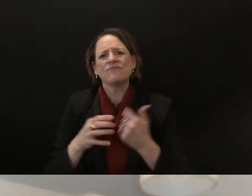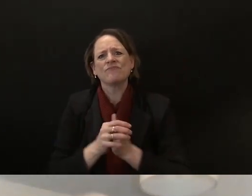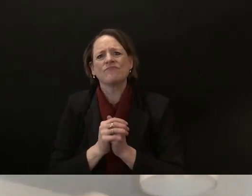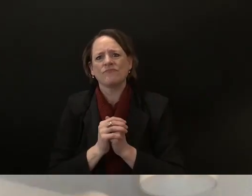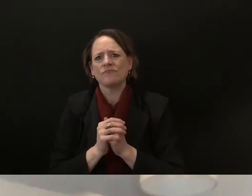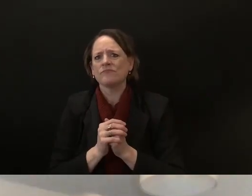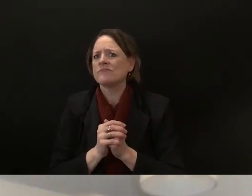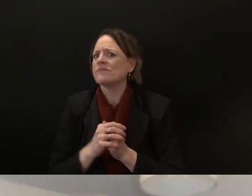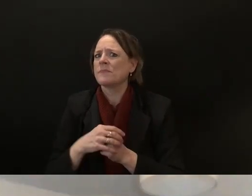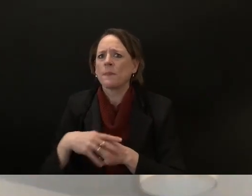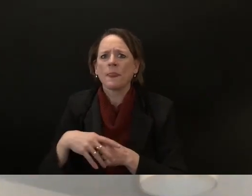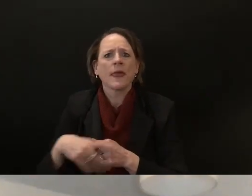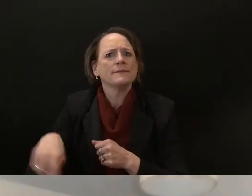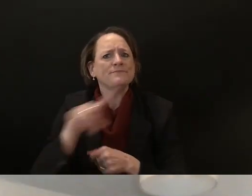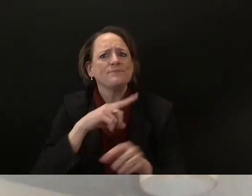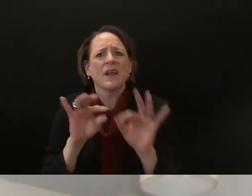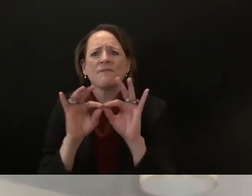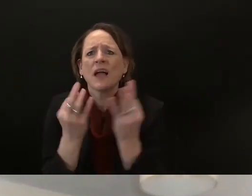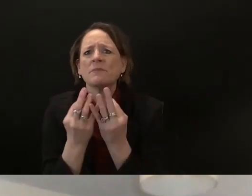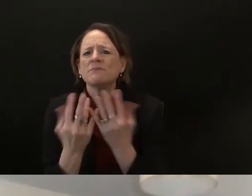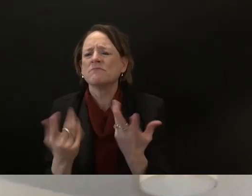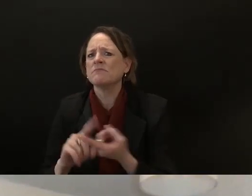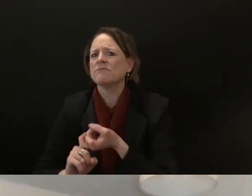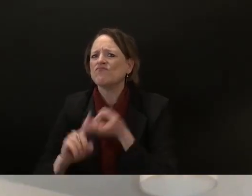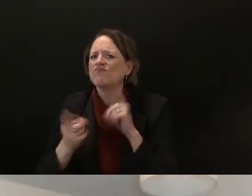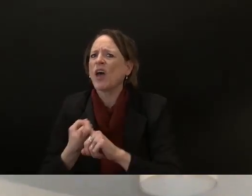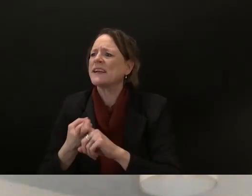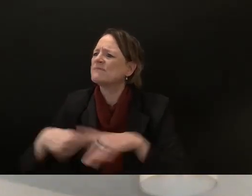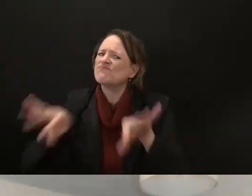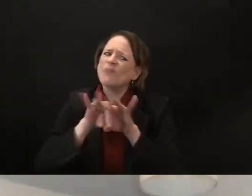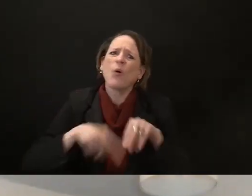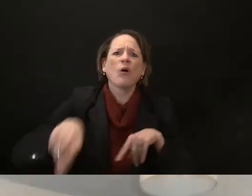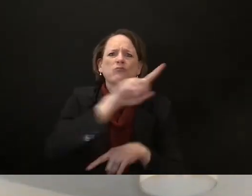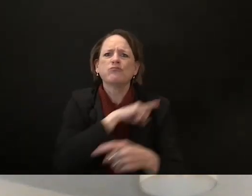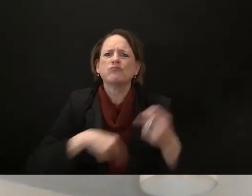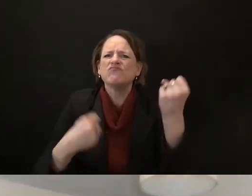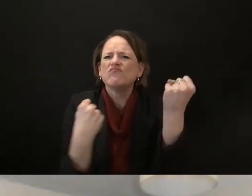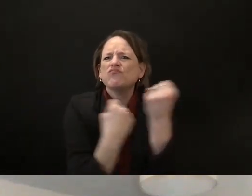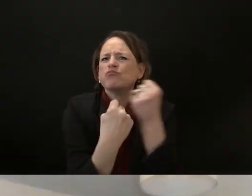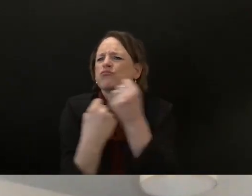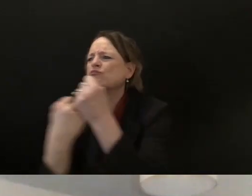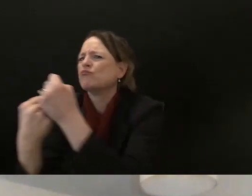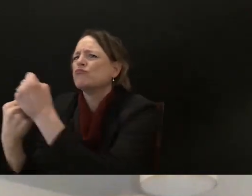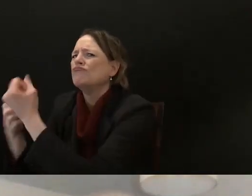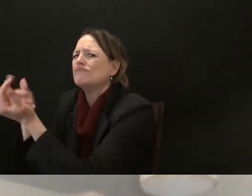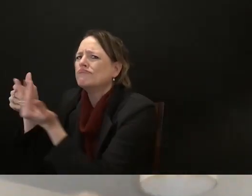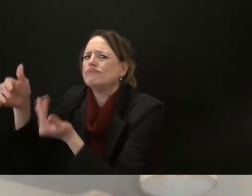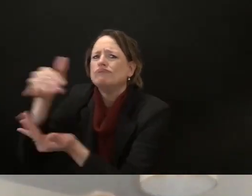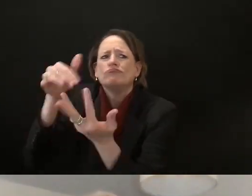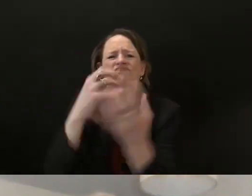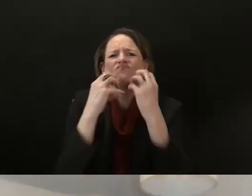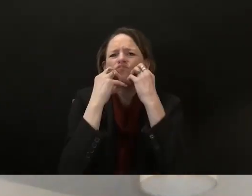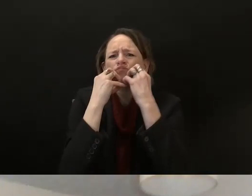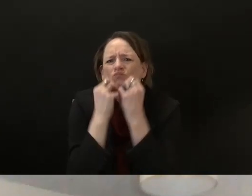is uh is happening um and making sure that we've that we're we're pushing for those reforms so while we might not be able to pass